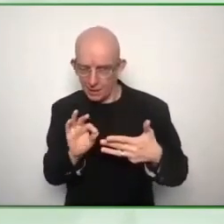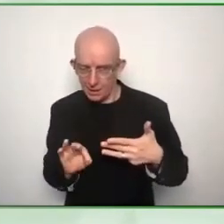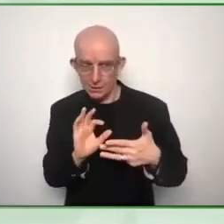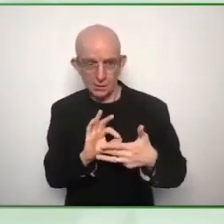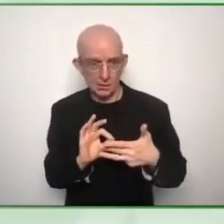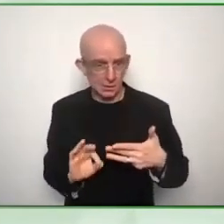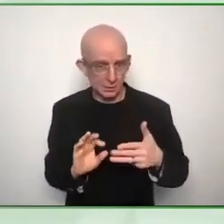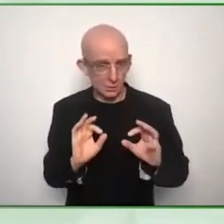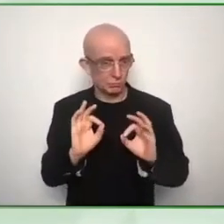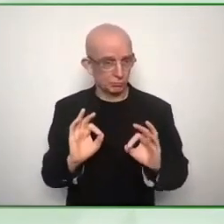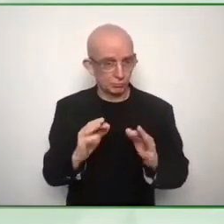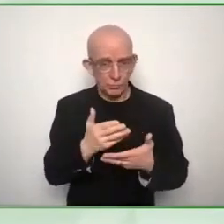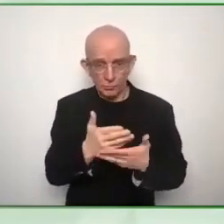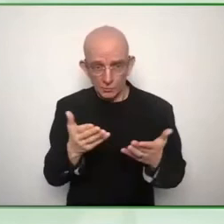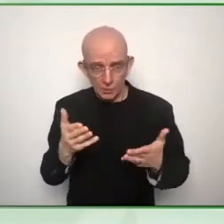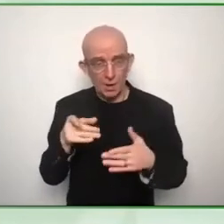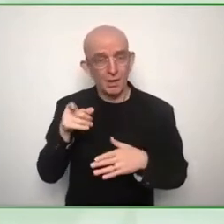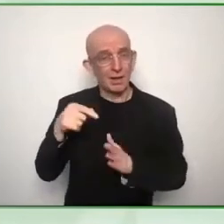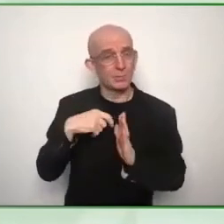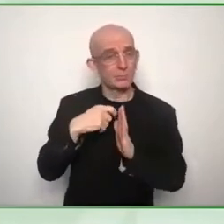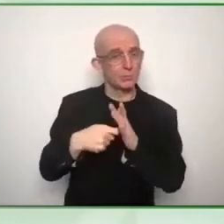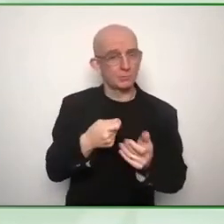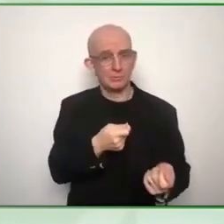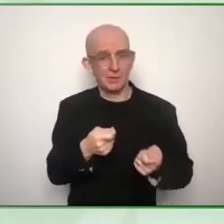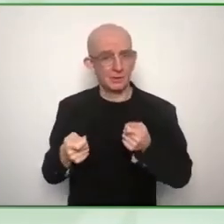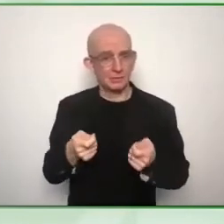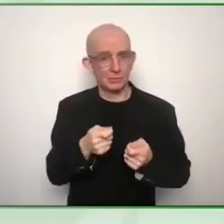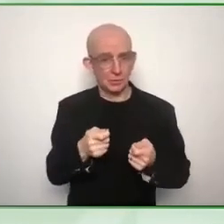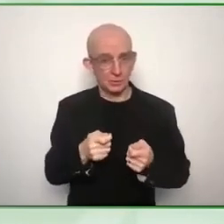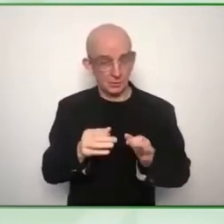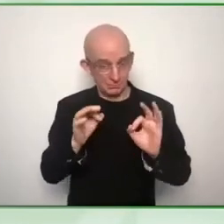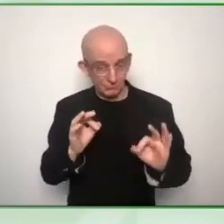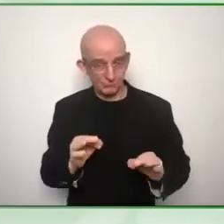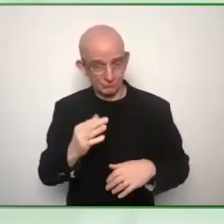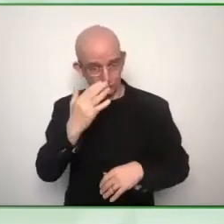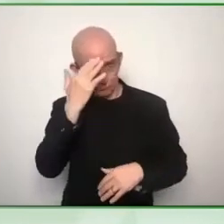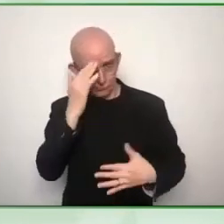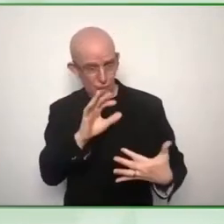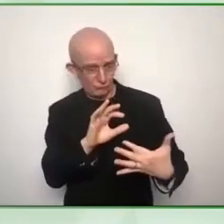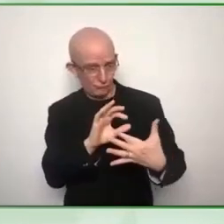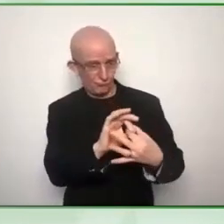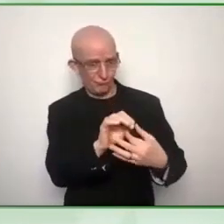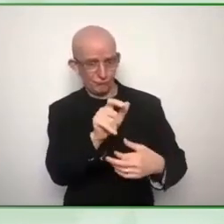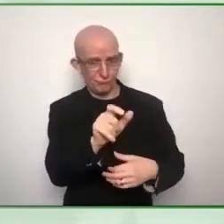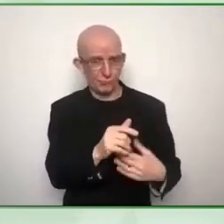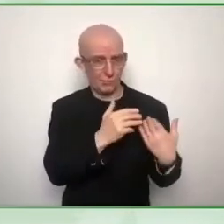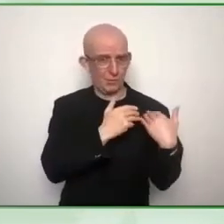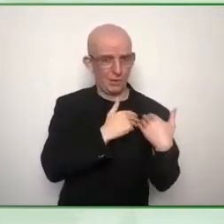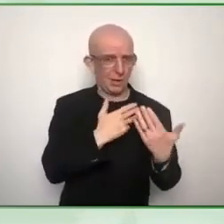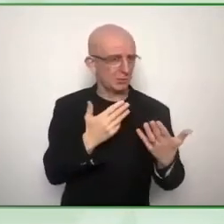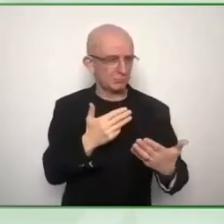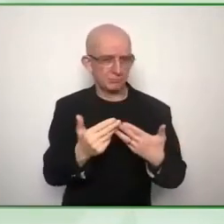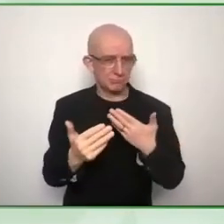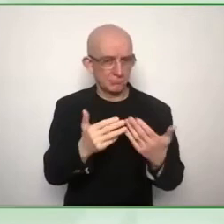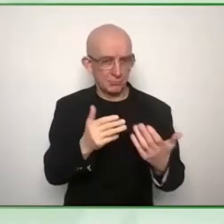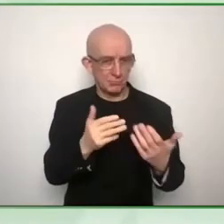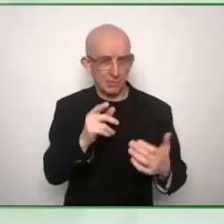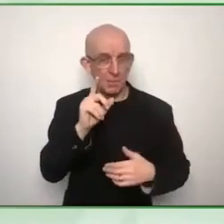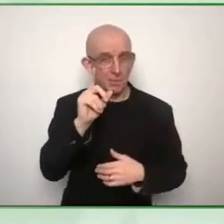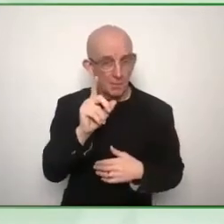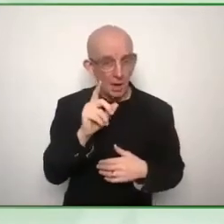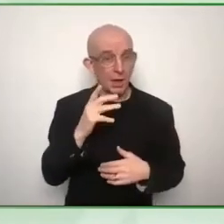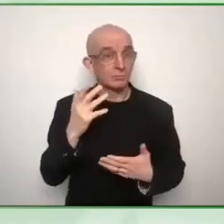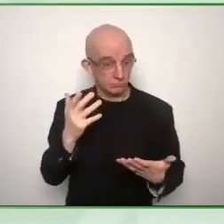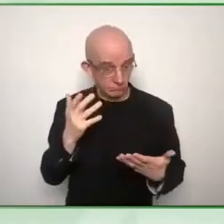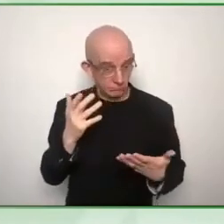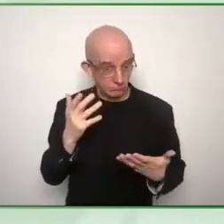and um so we built the toolkit around the feedback so i guess there's early reviews by um when it wasn't live